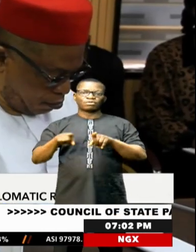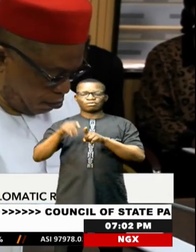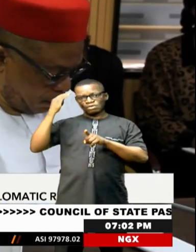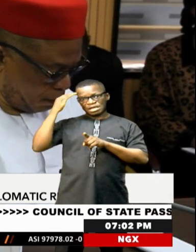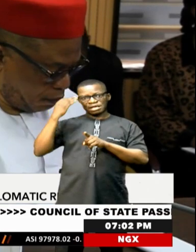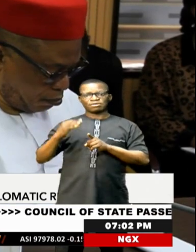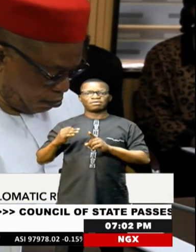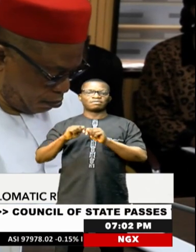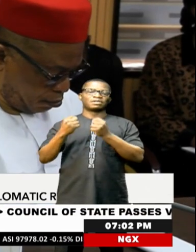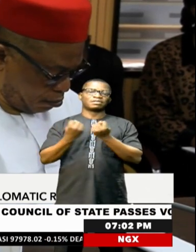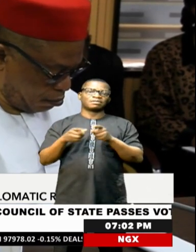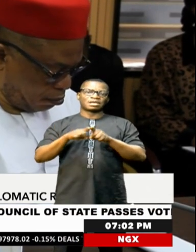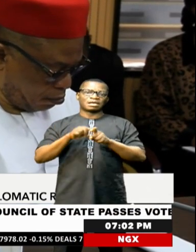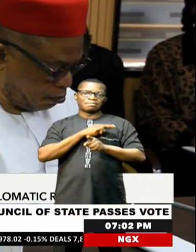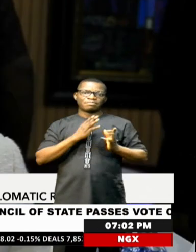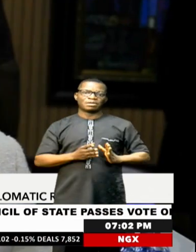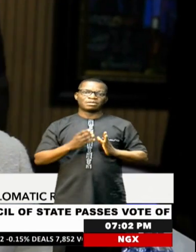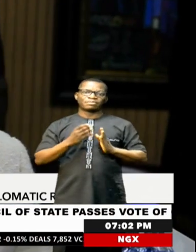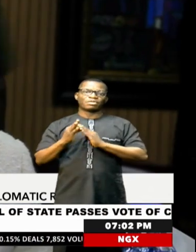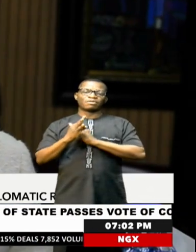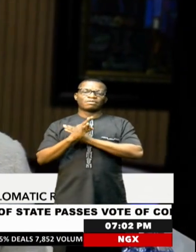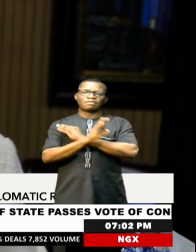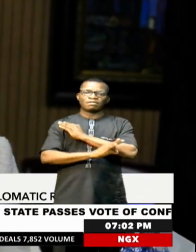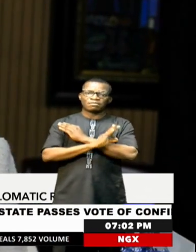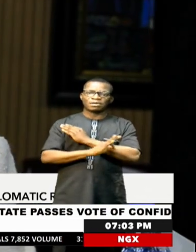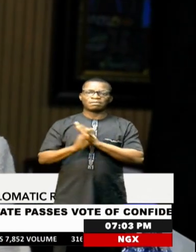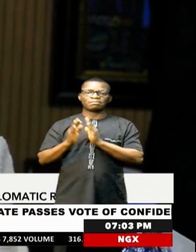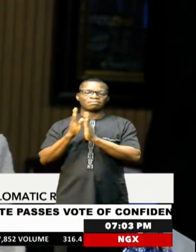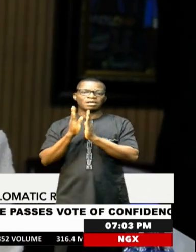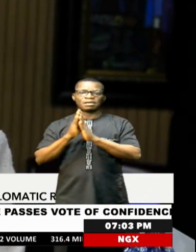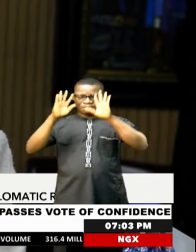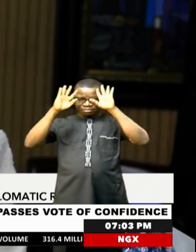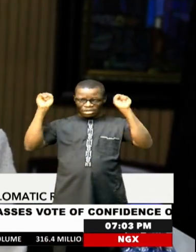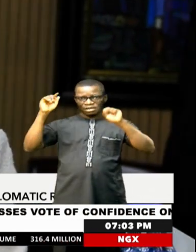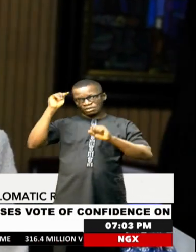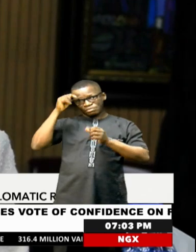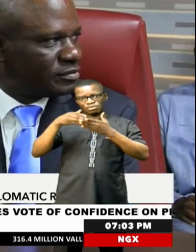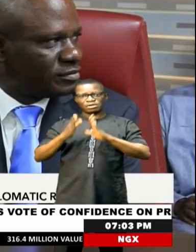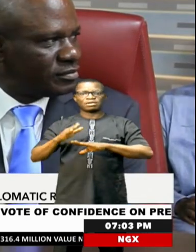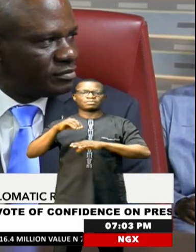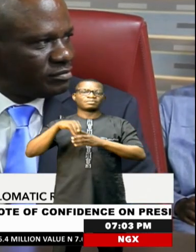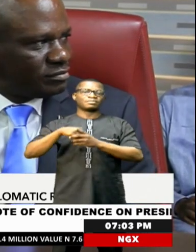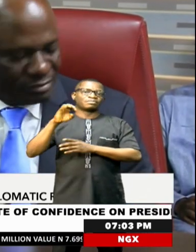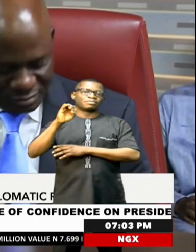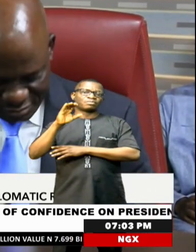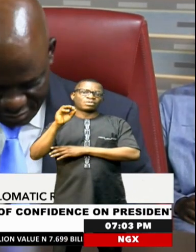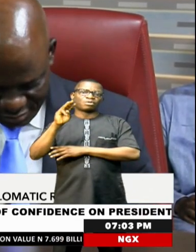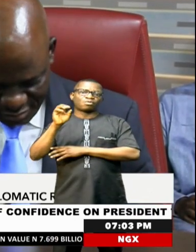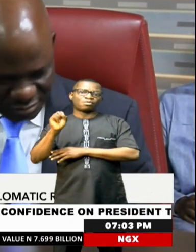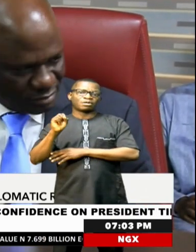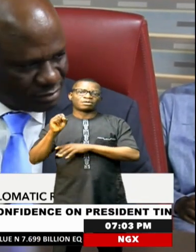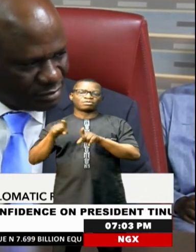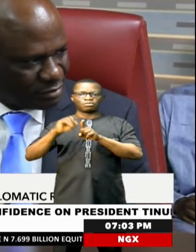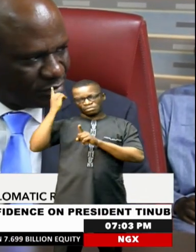and Swedish Minister of Foreign Affairs, Tobias Bistrom, praised President Bolatinubo's leadership role in Equatorial advance democracy. He